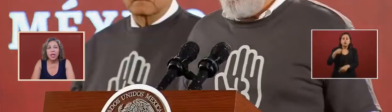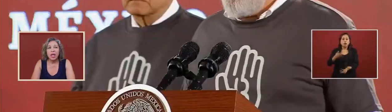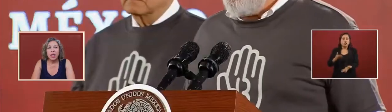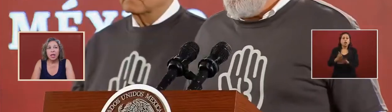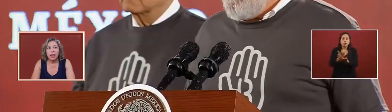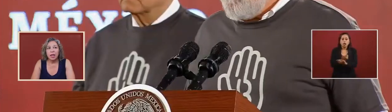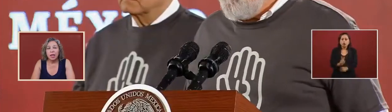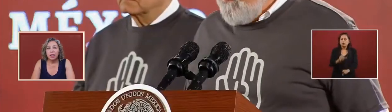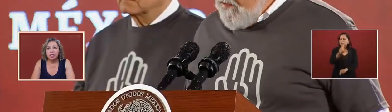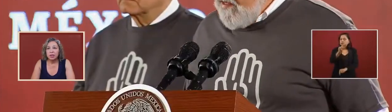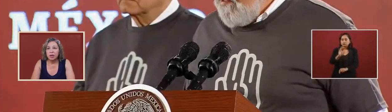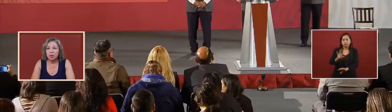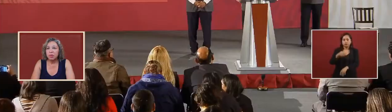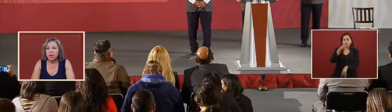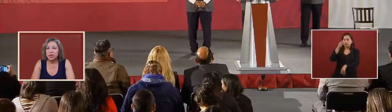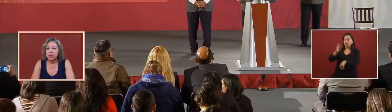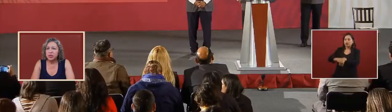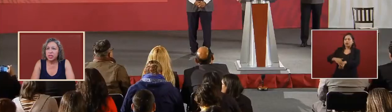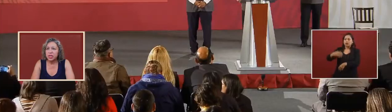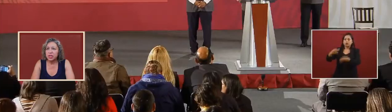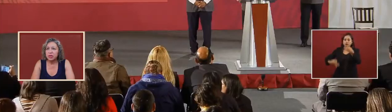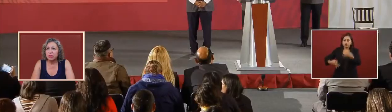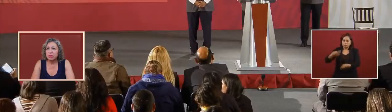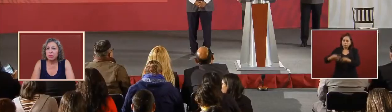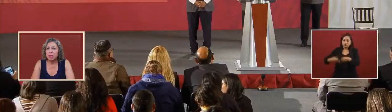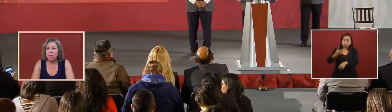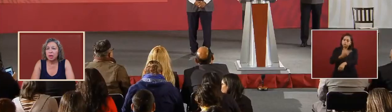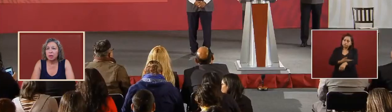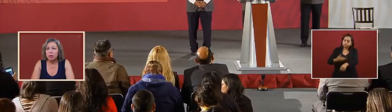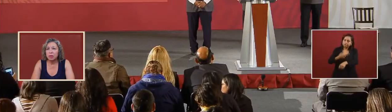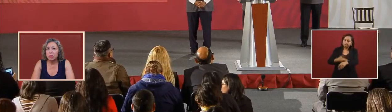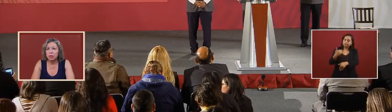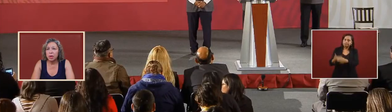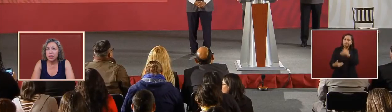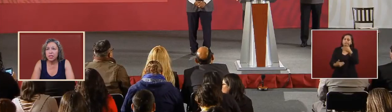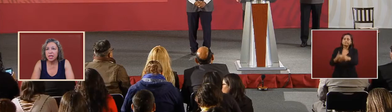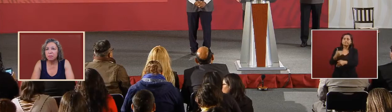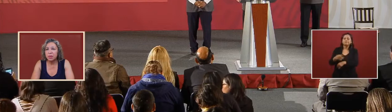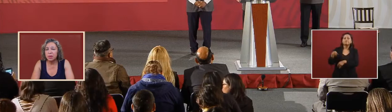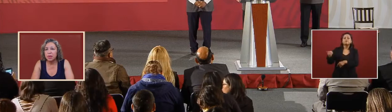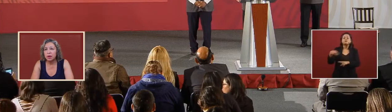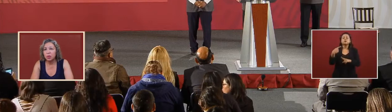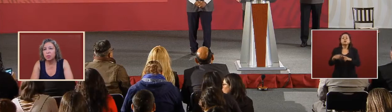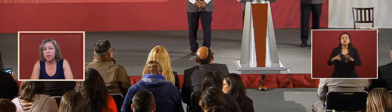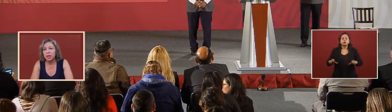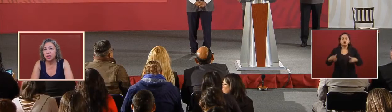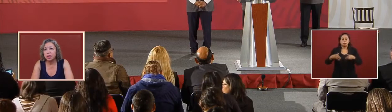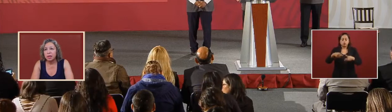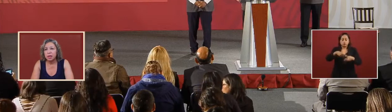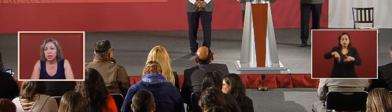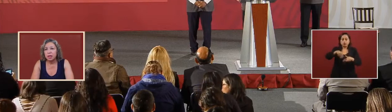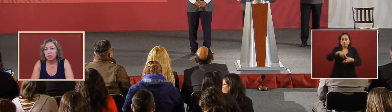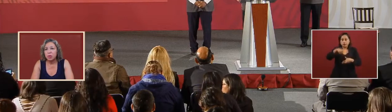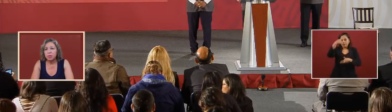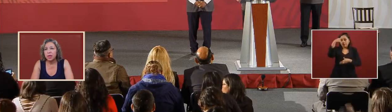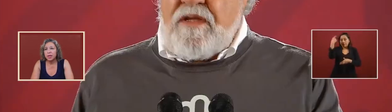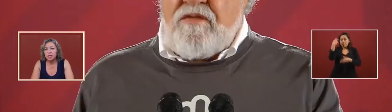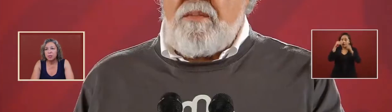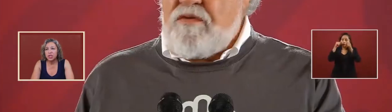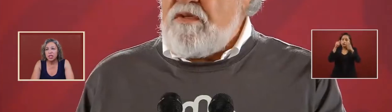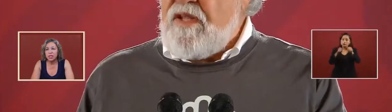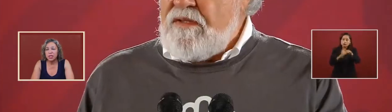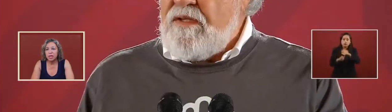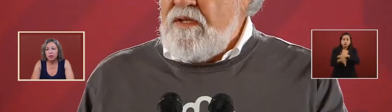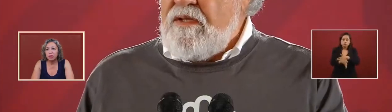there will be a judicial um team that will be there will be